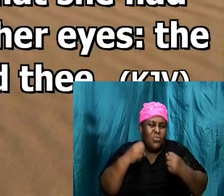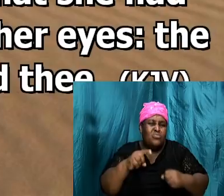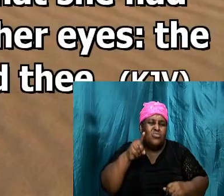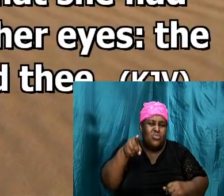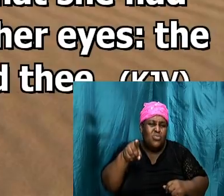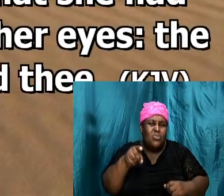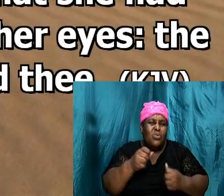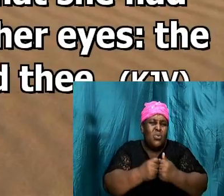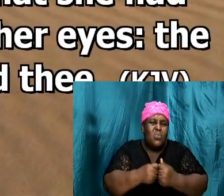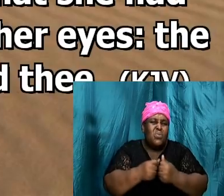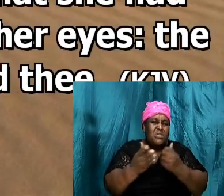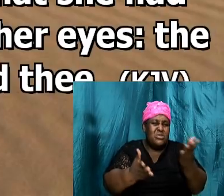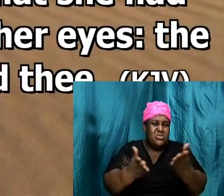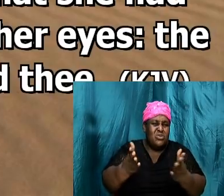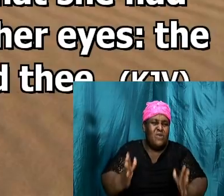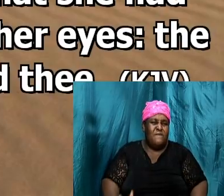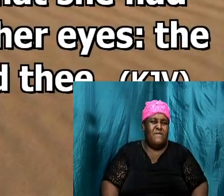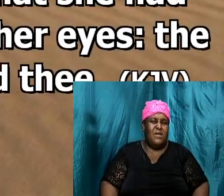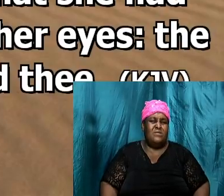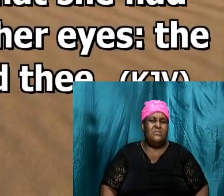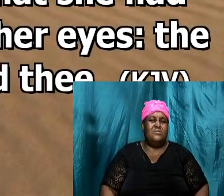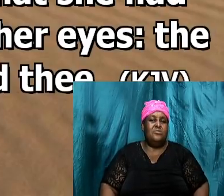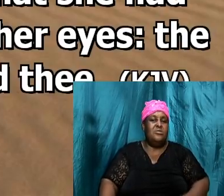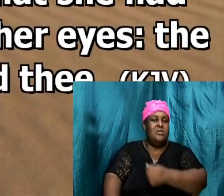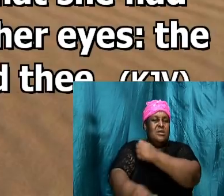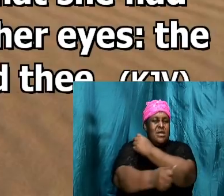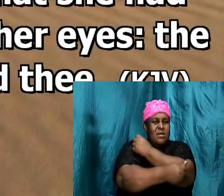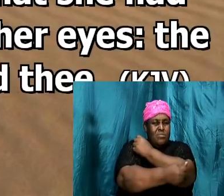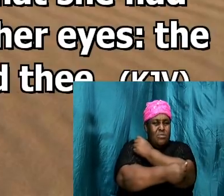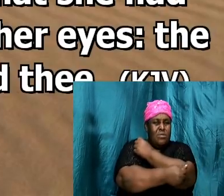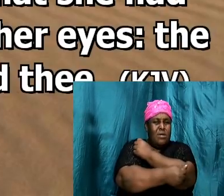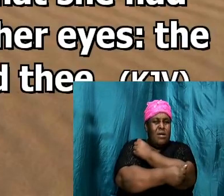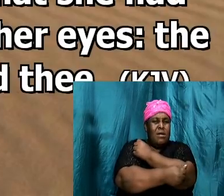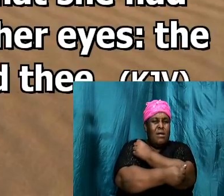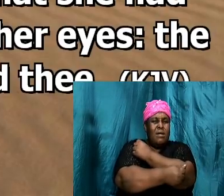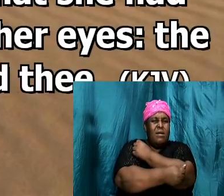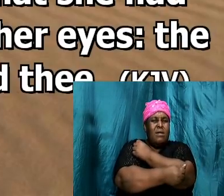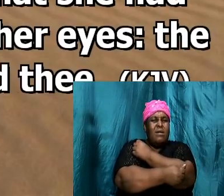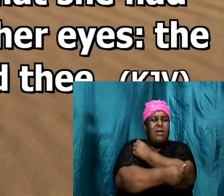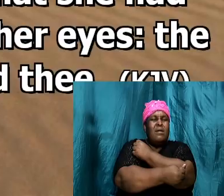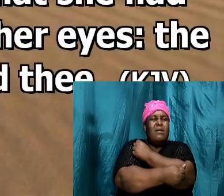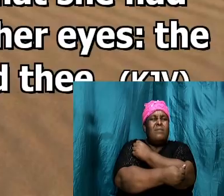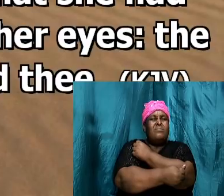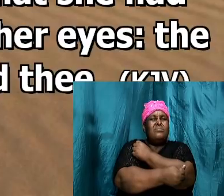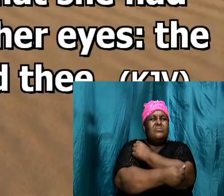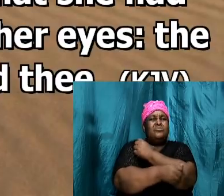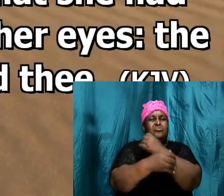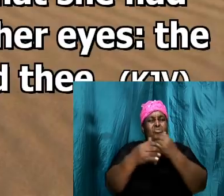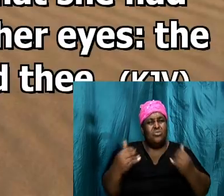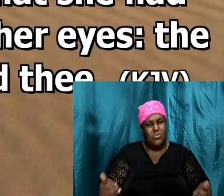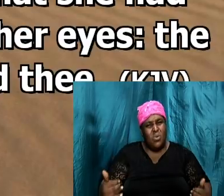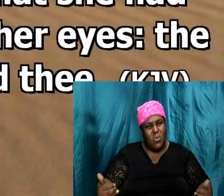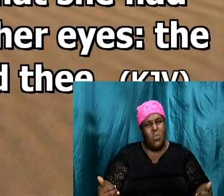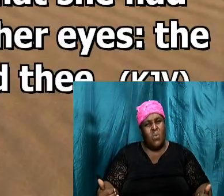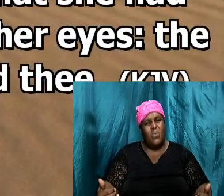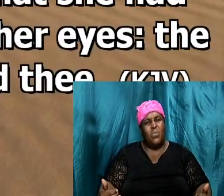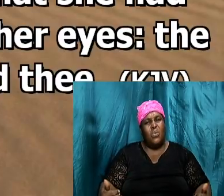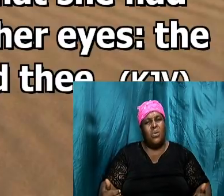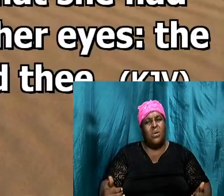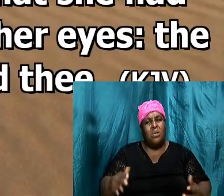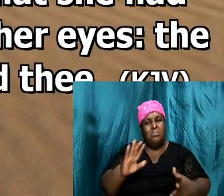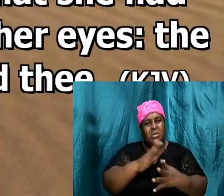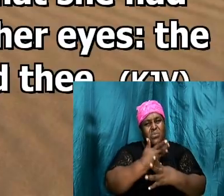Abraham was now caught between his desire upon here